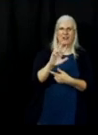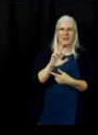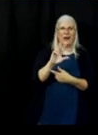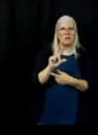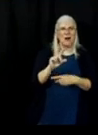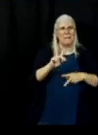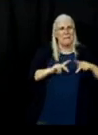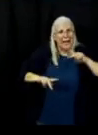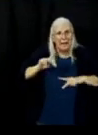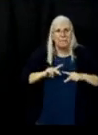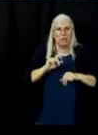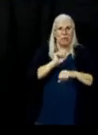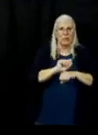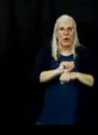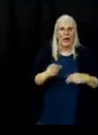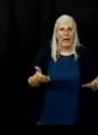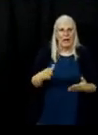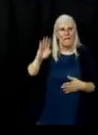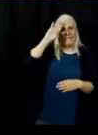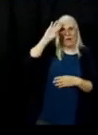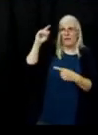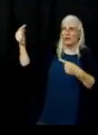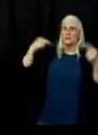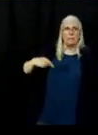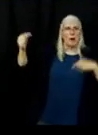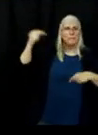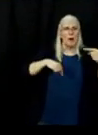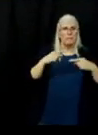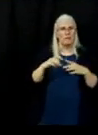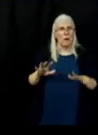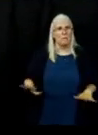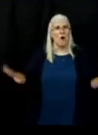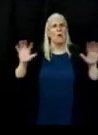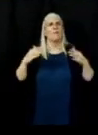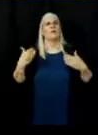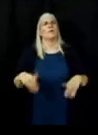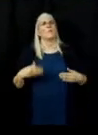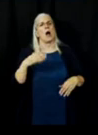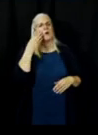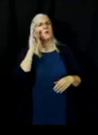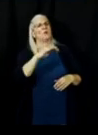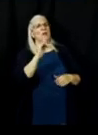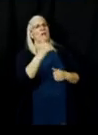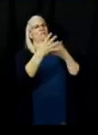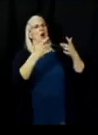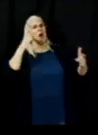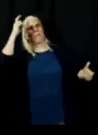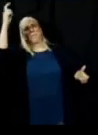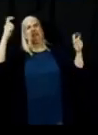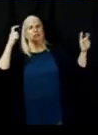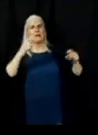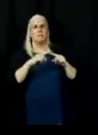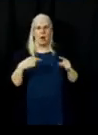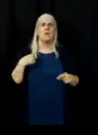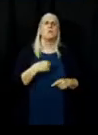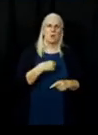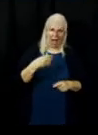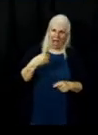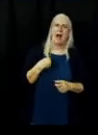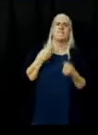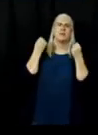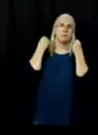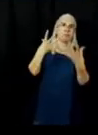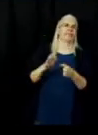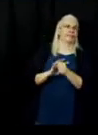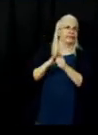on this incident. So the fire, the fire has gotten a little bit bigger but our resources have gotten a lot bigger and so I really want to acknowledge